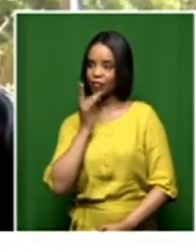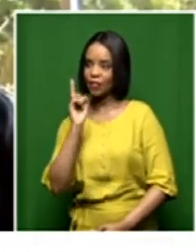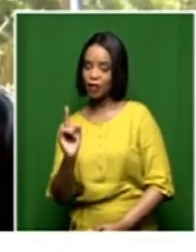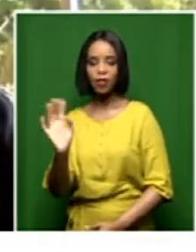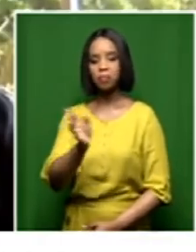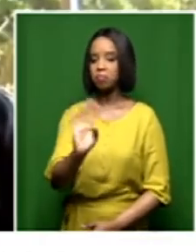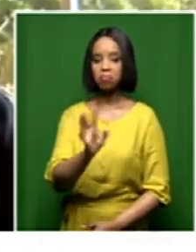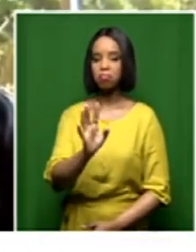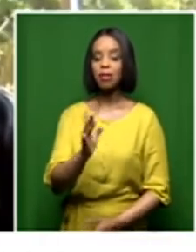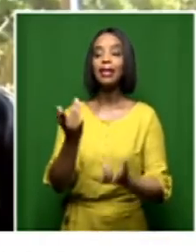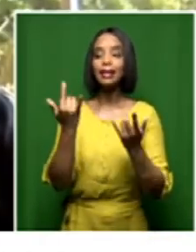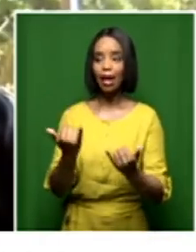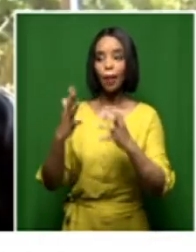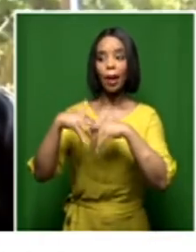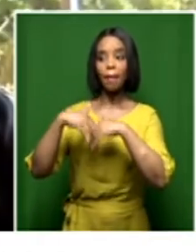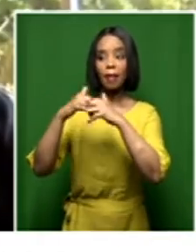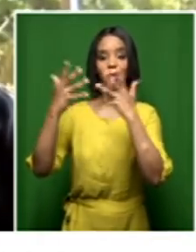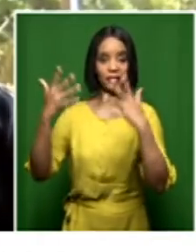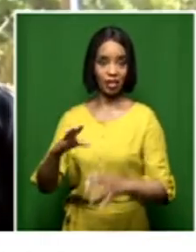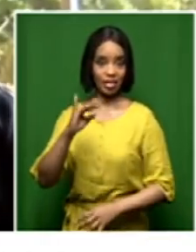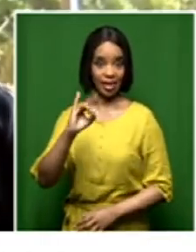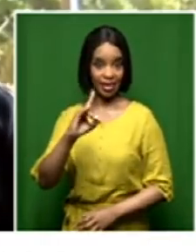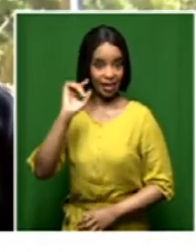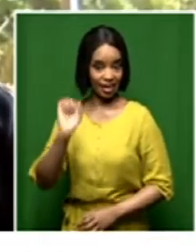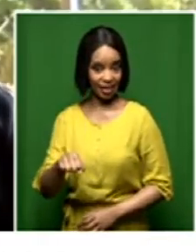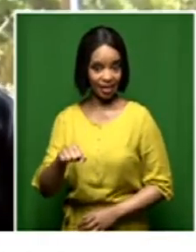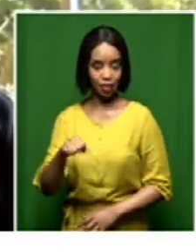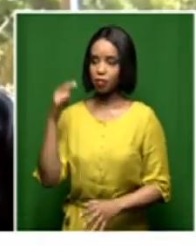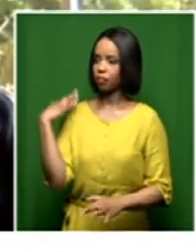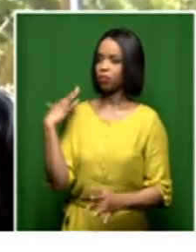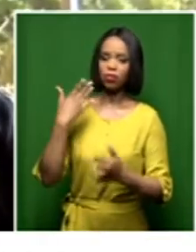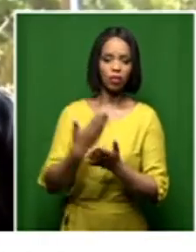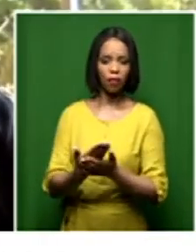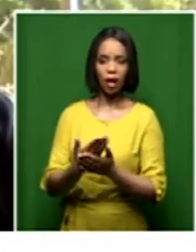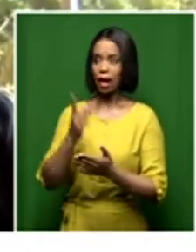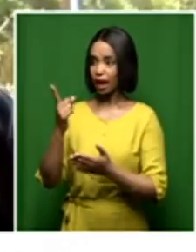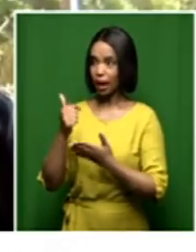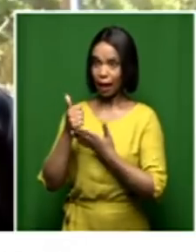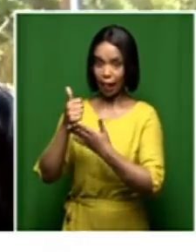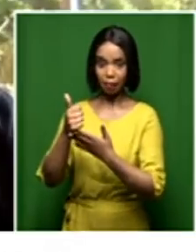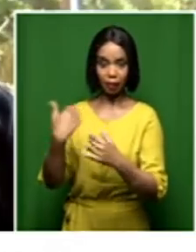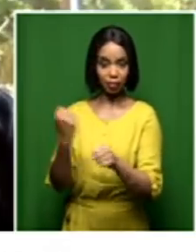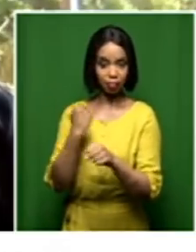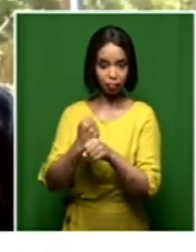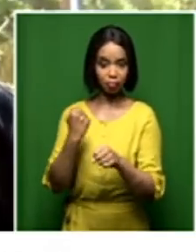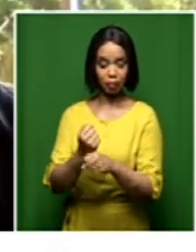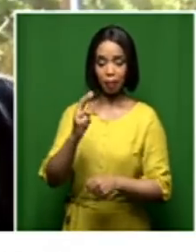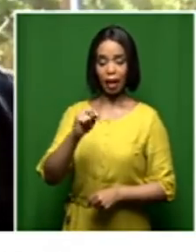up, what have been the gains? How has this assisted the NPA in fulfilling its mandate?